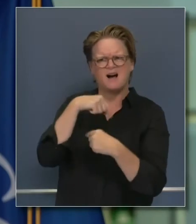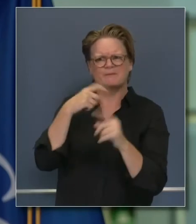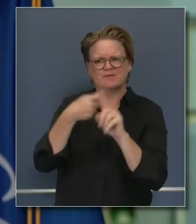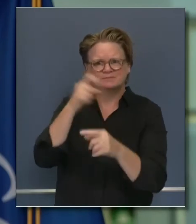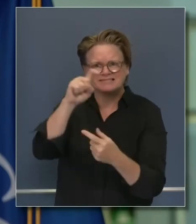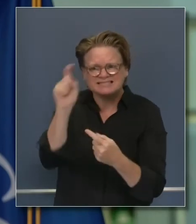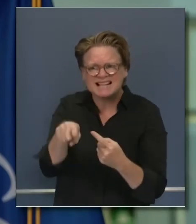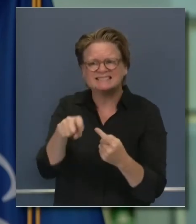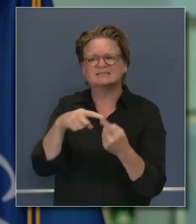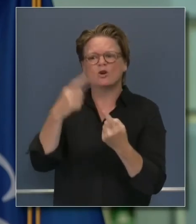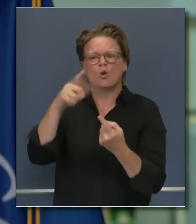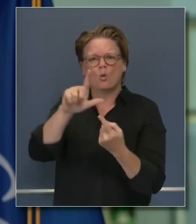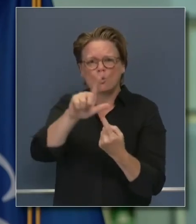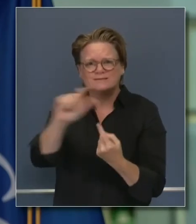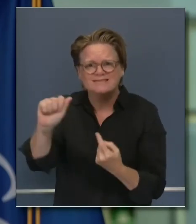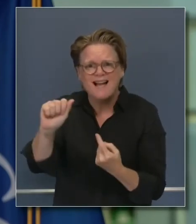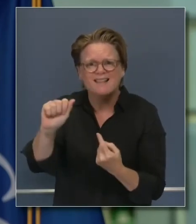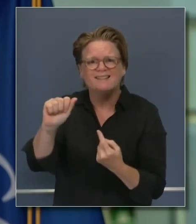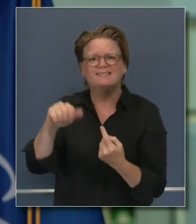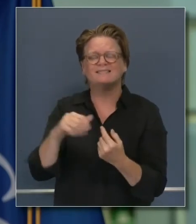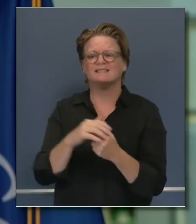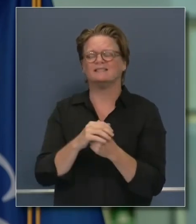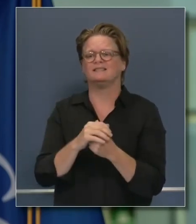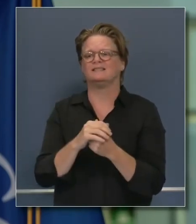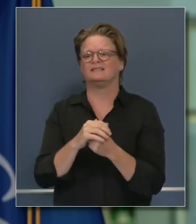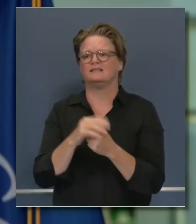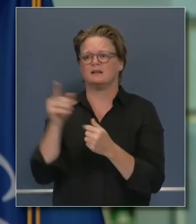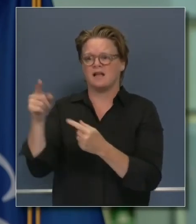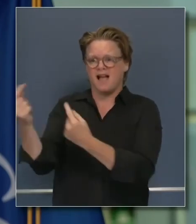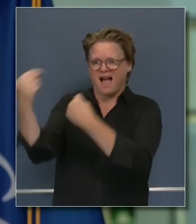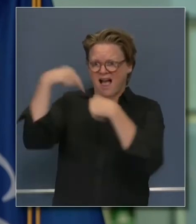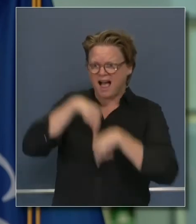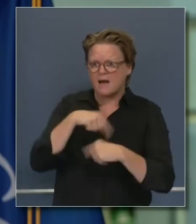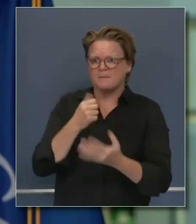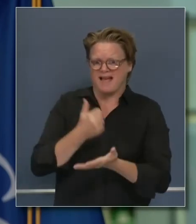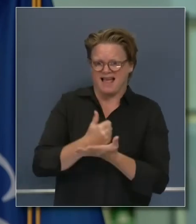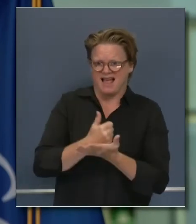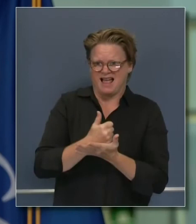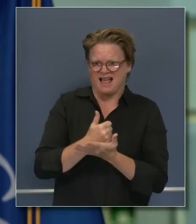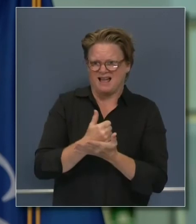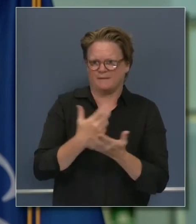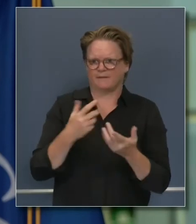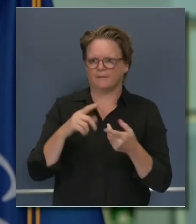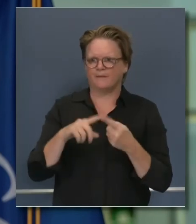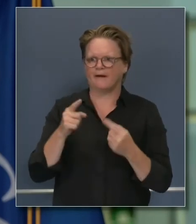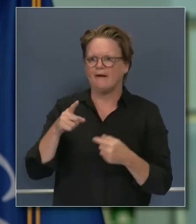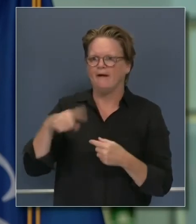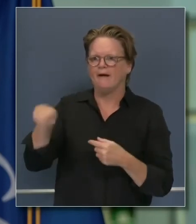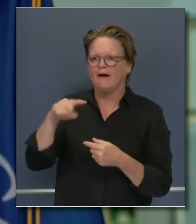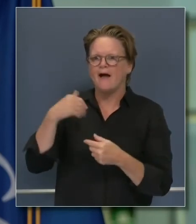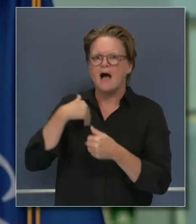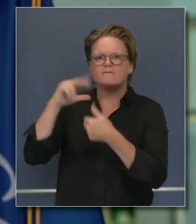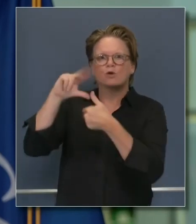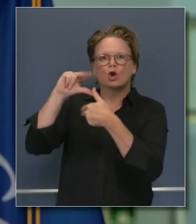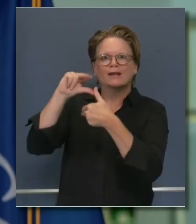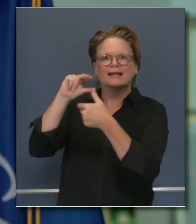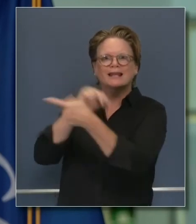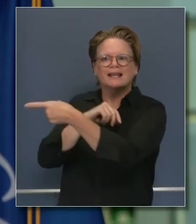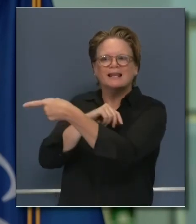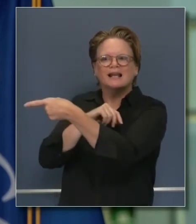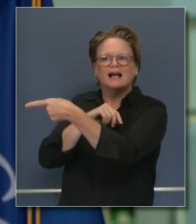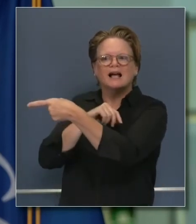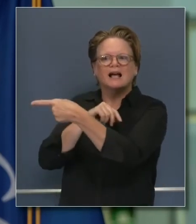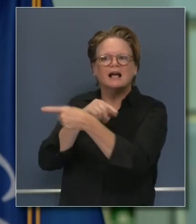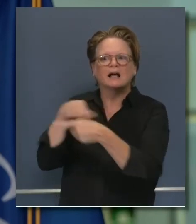chance a lot of first responders are going to be pulled to the center of the country to respond to Hurricane Laura over the next 24 or 48